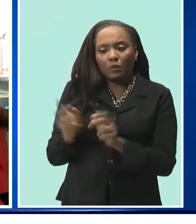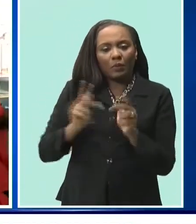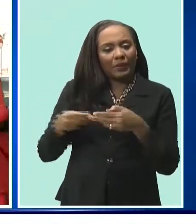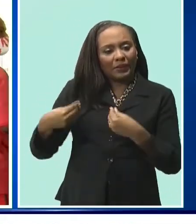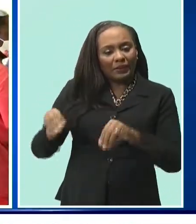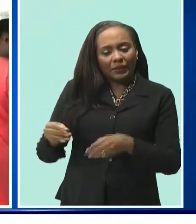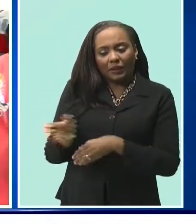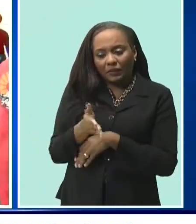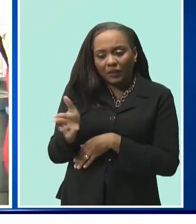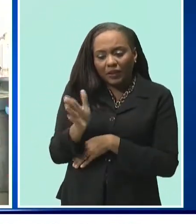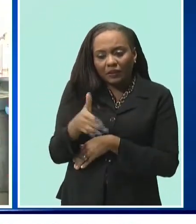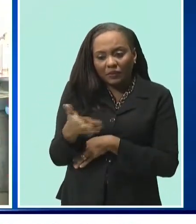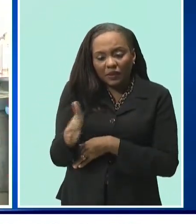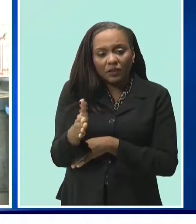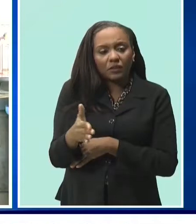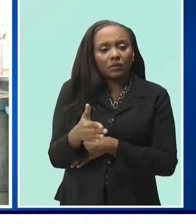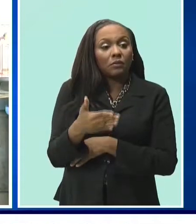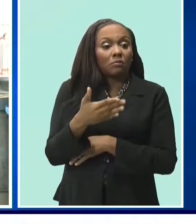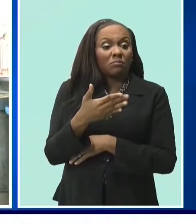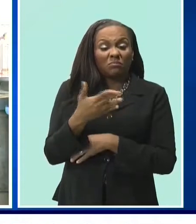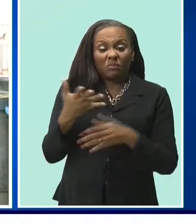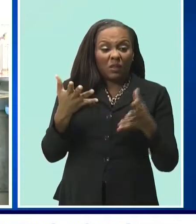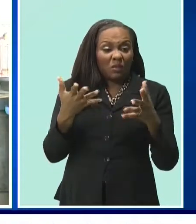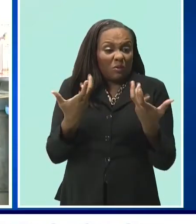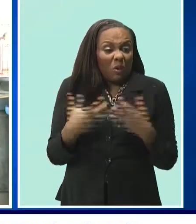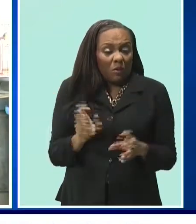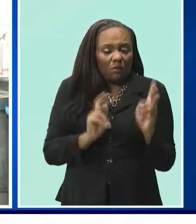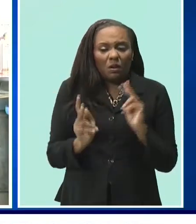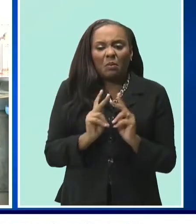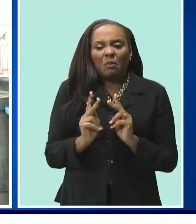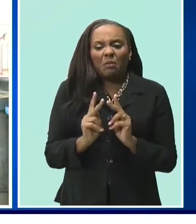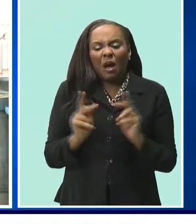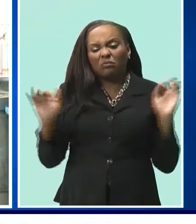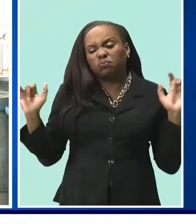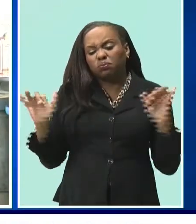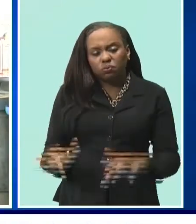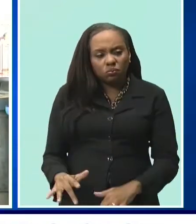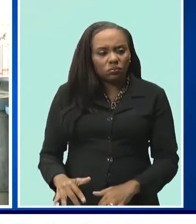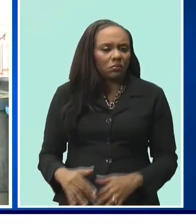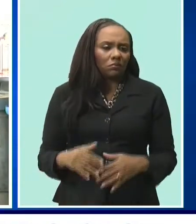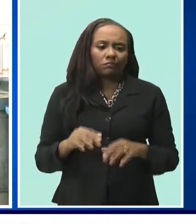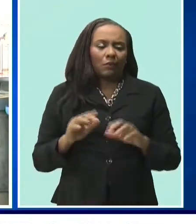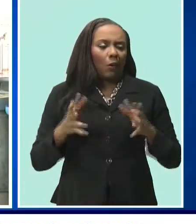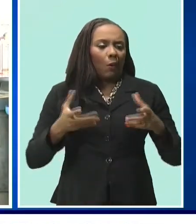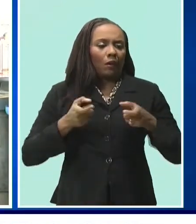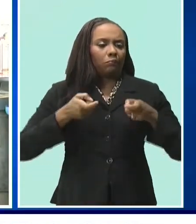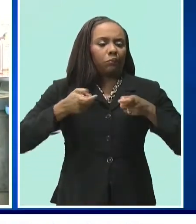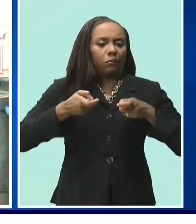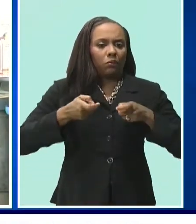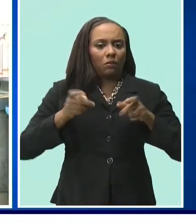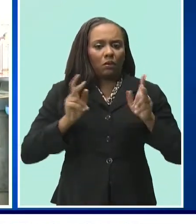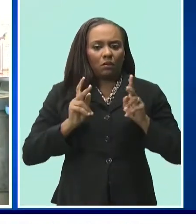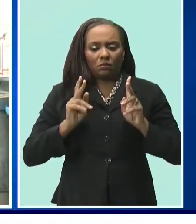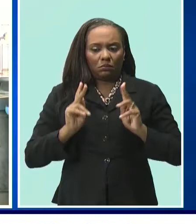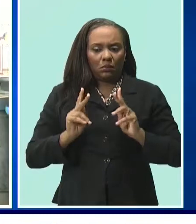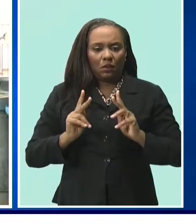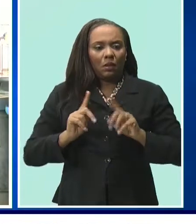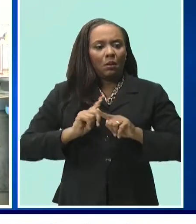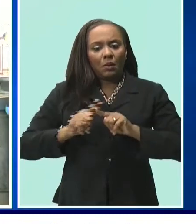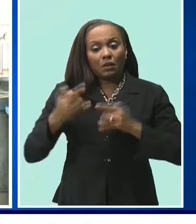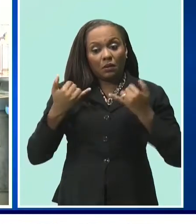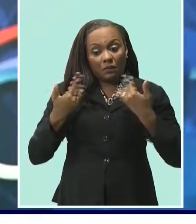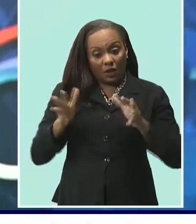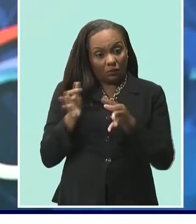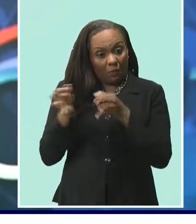to keep persons off the street in a controlled fashion and that's what we did and having explained it to them and think they're satisfied.